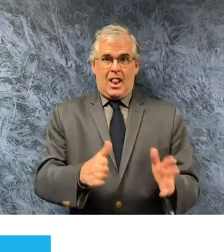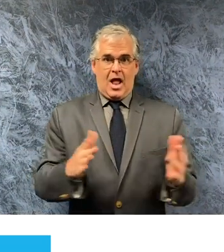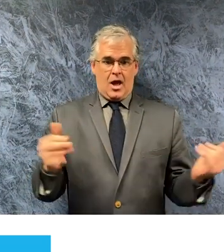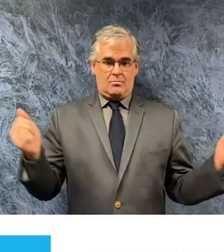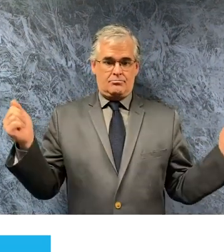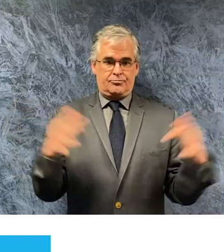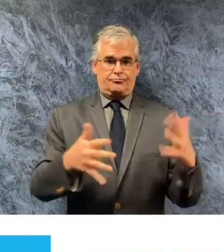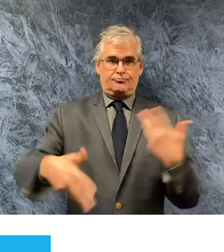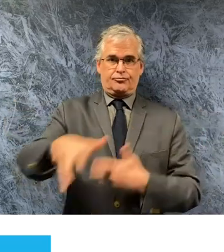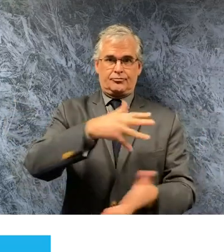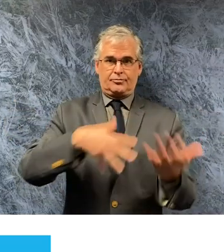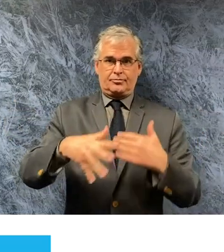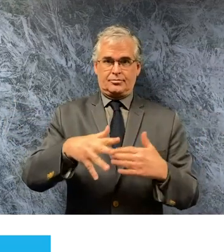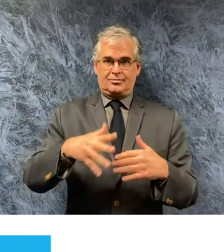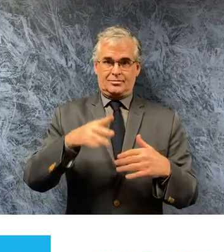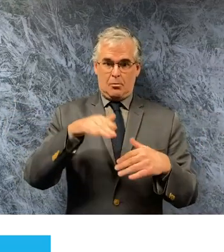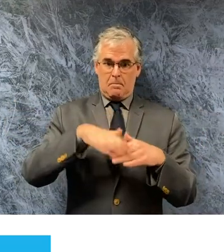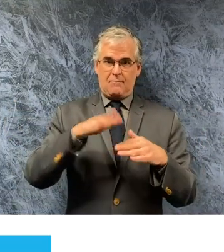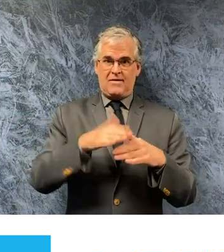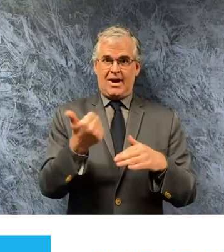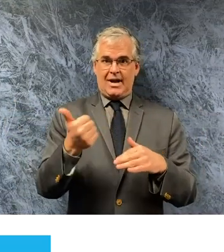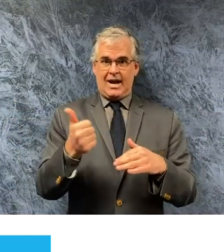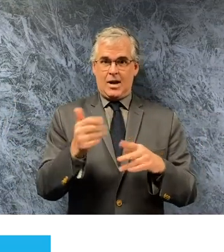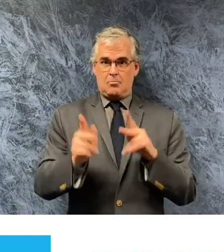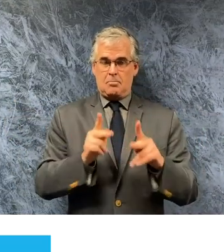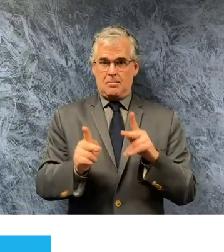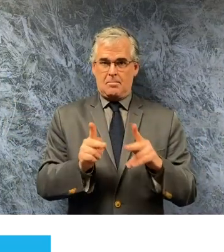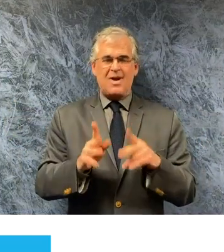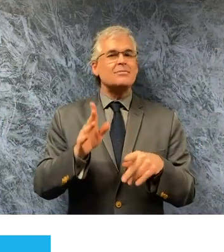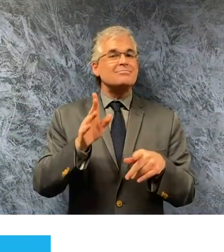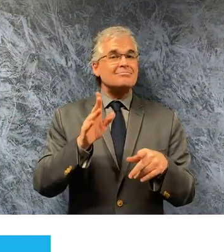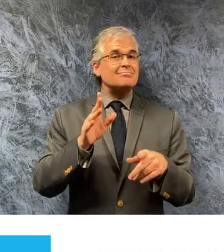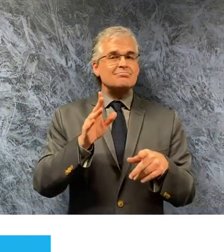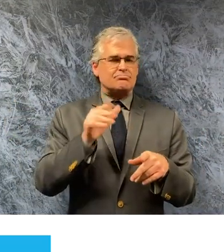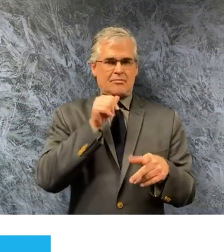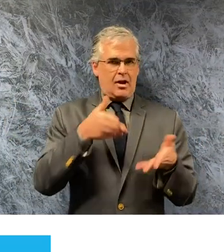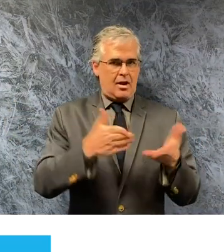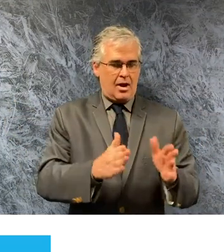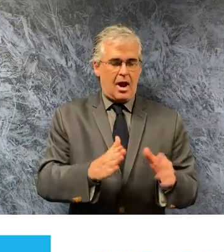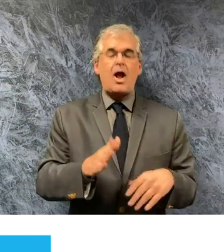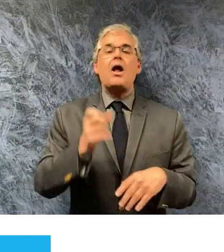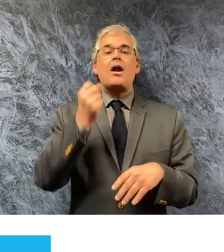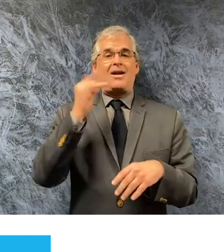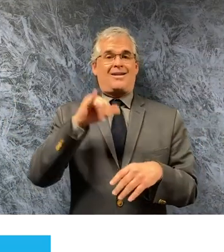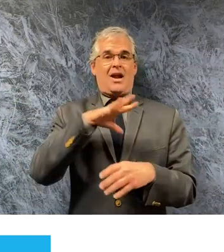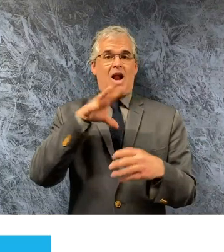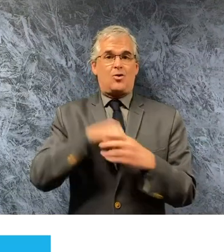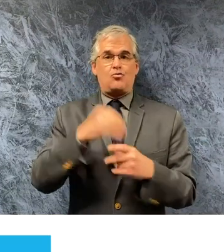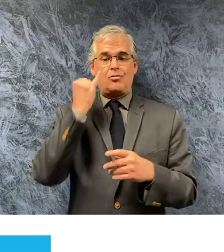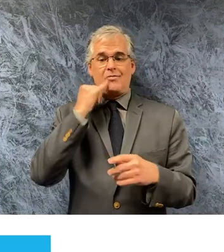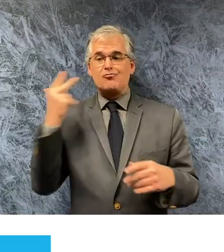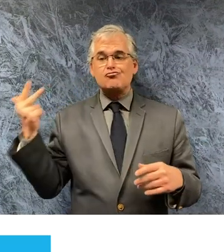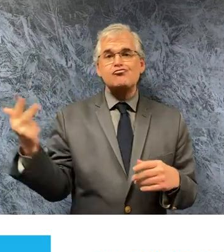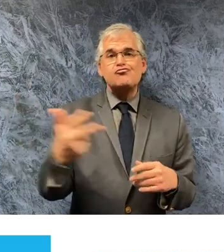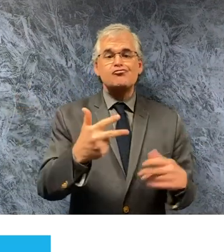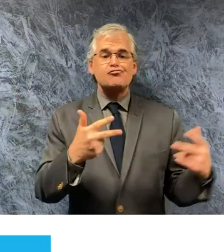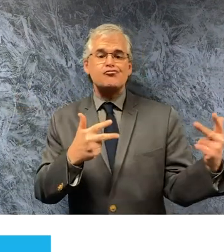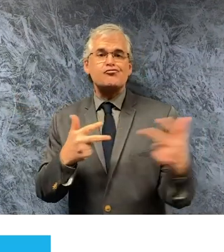including drive-in and pop-up services for the duration of the declaration of this emergency